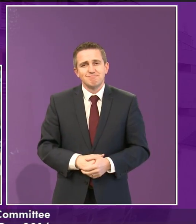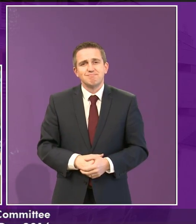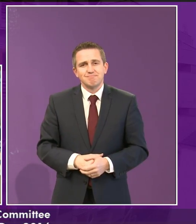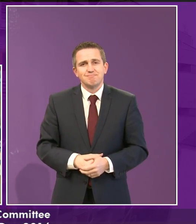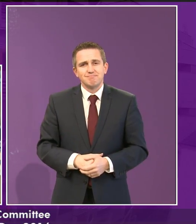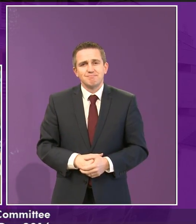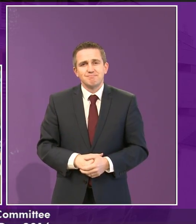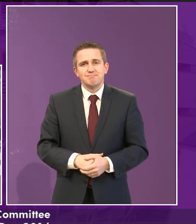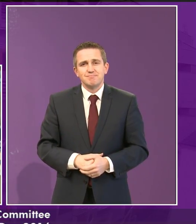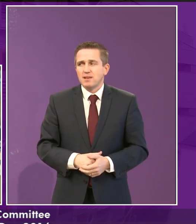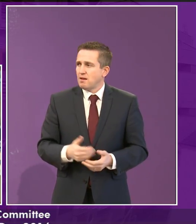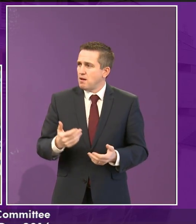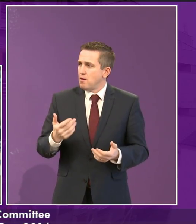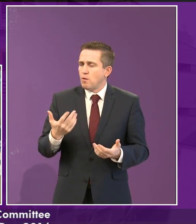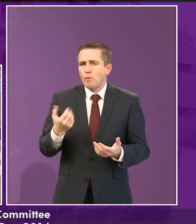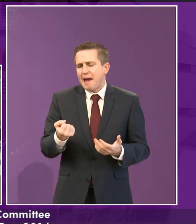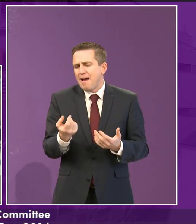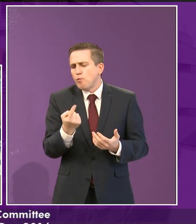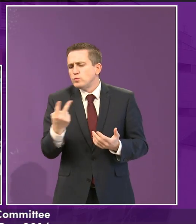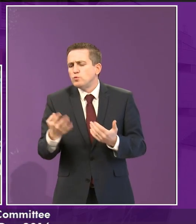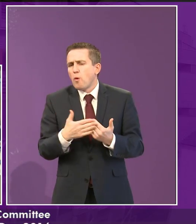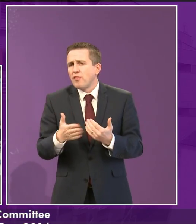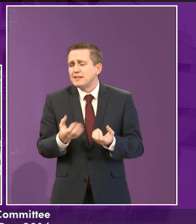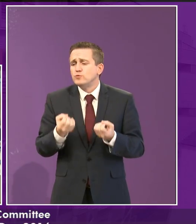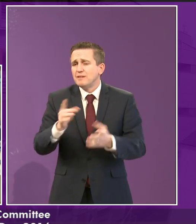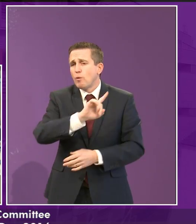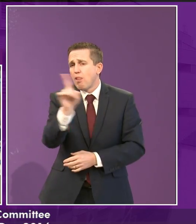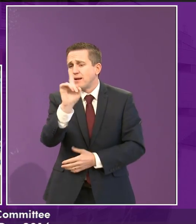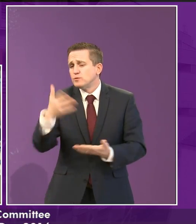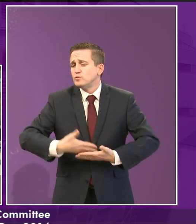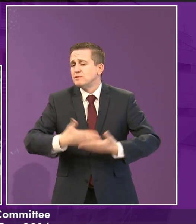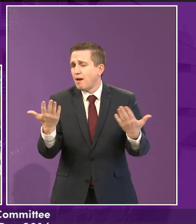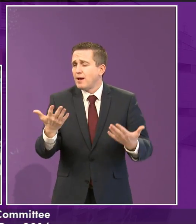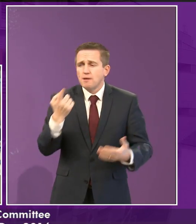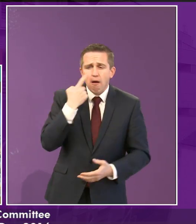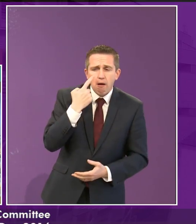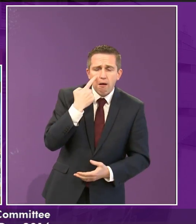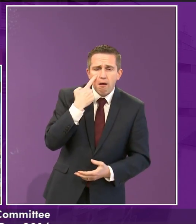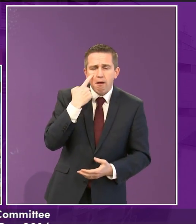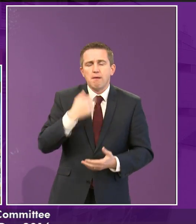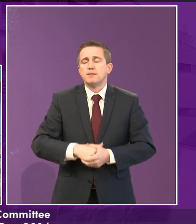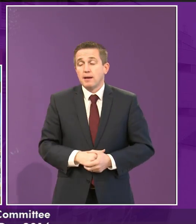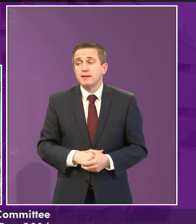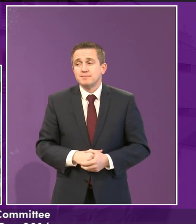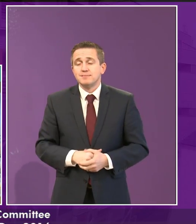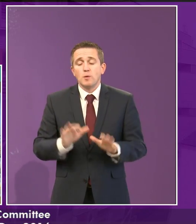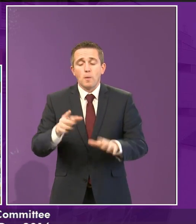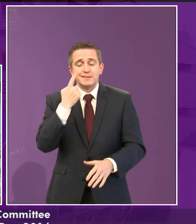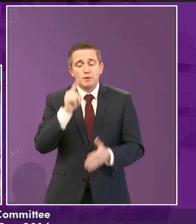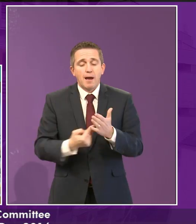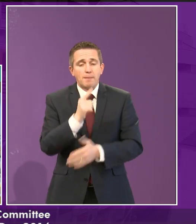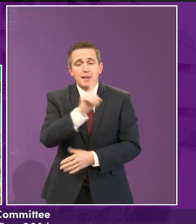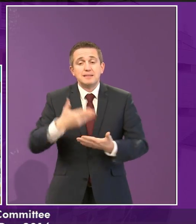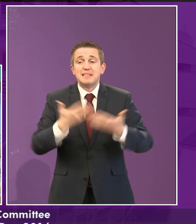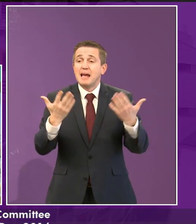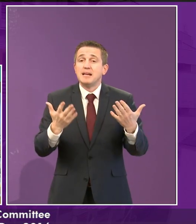we've got a few surprises for the rest of the day going on, but we'll come to that when it happens. So I'm